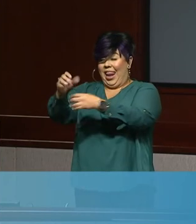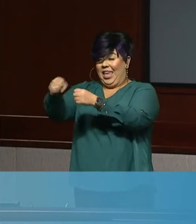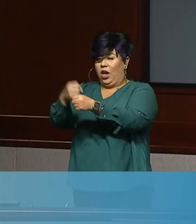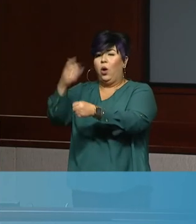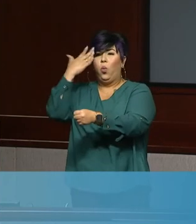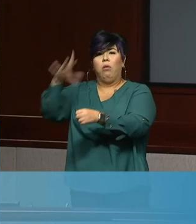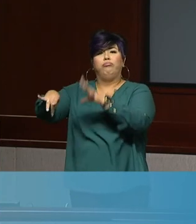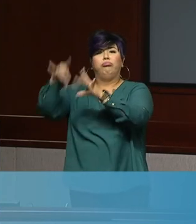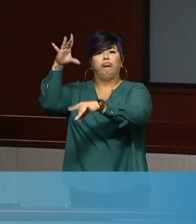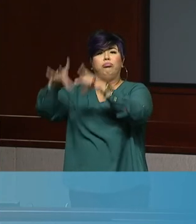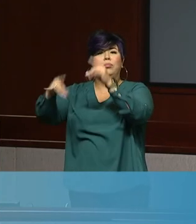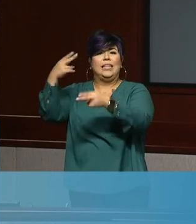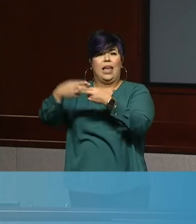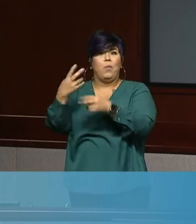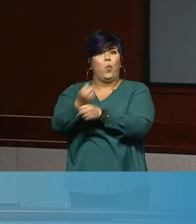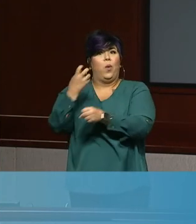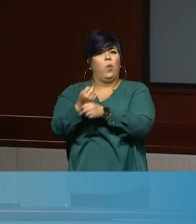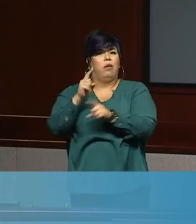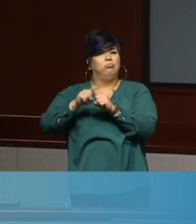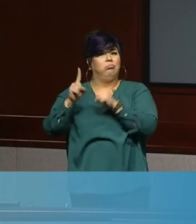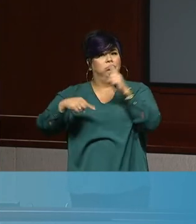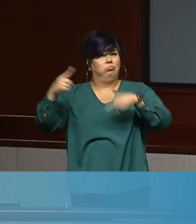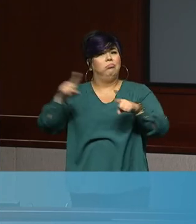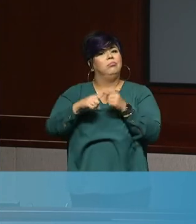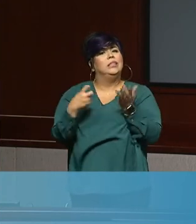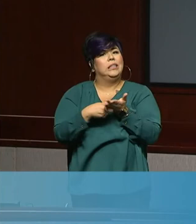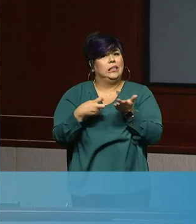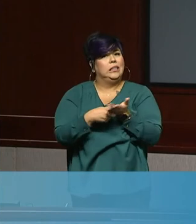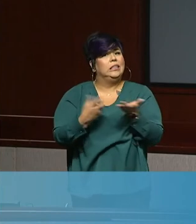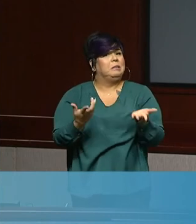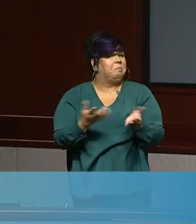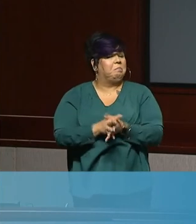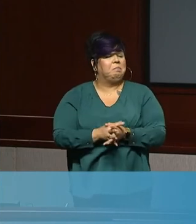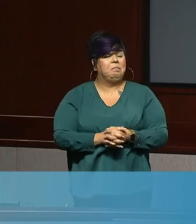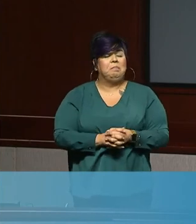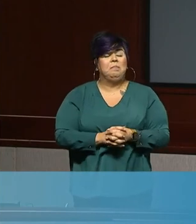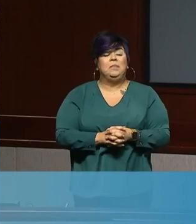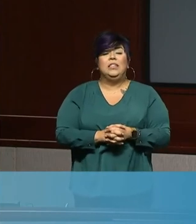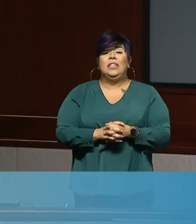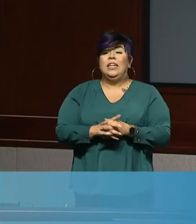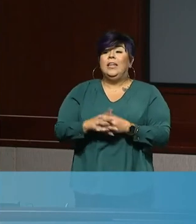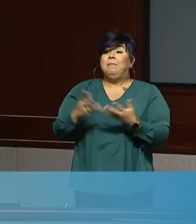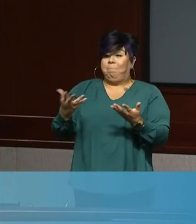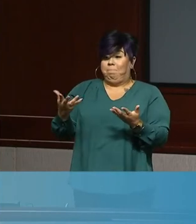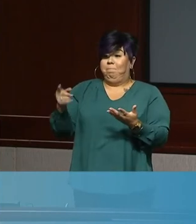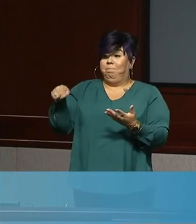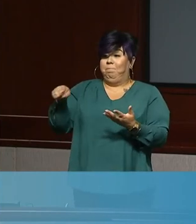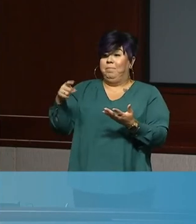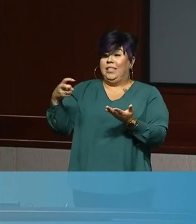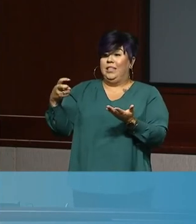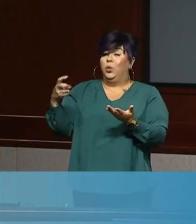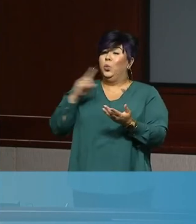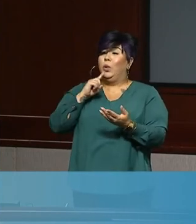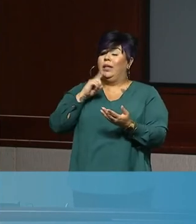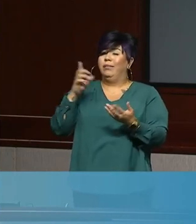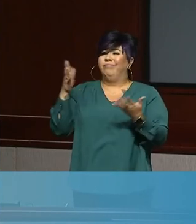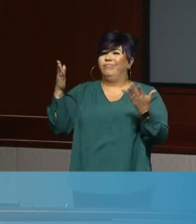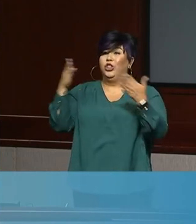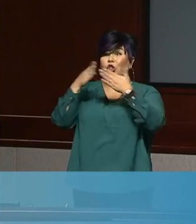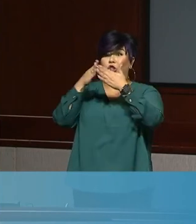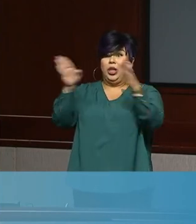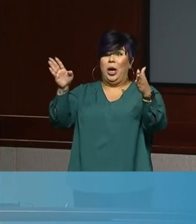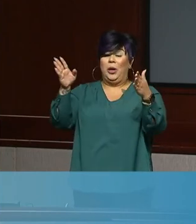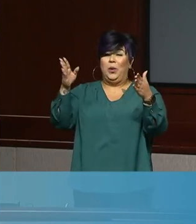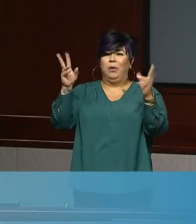year. Um, understand that the, uh, the, um, uh, industry is, uh,